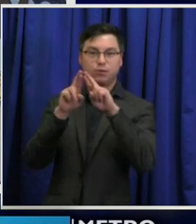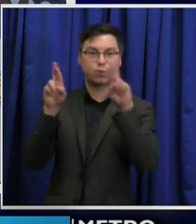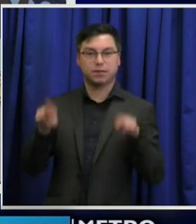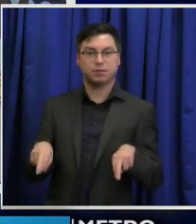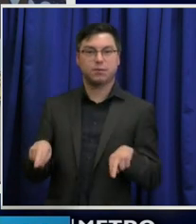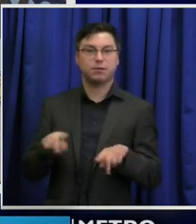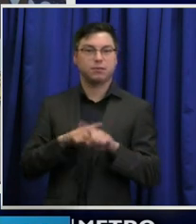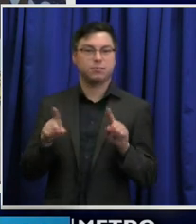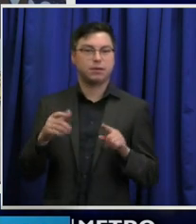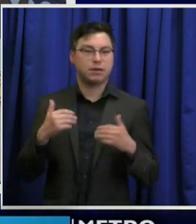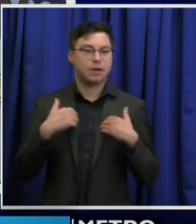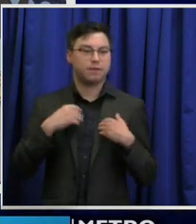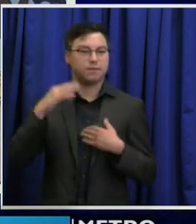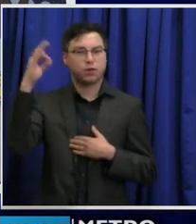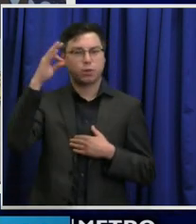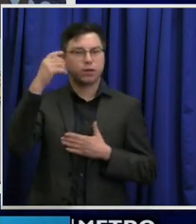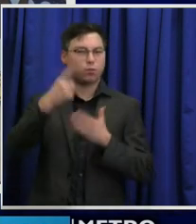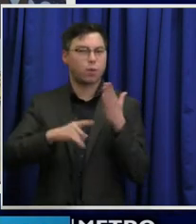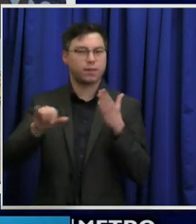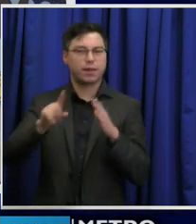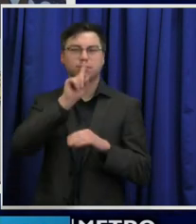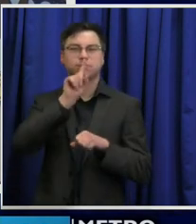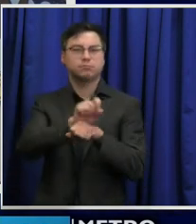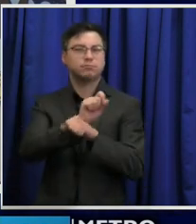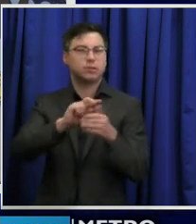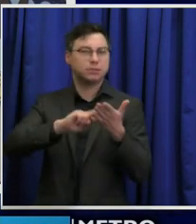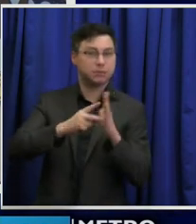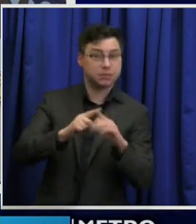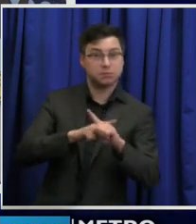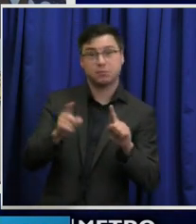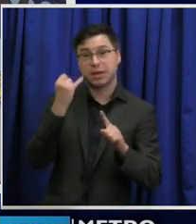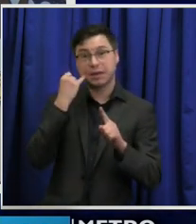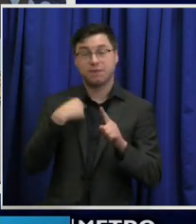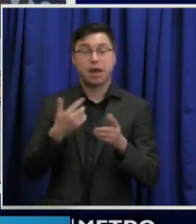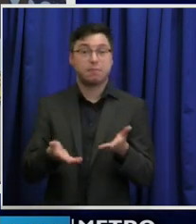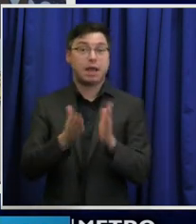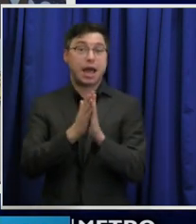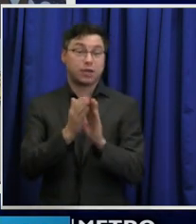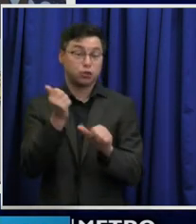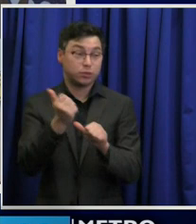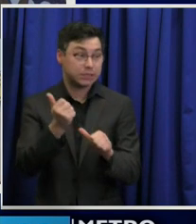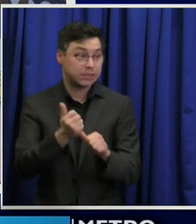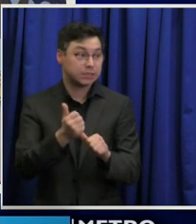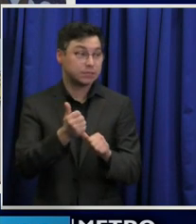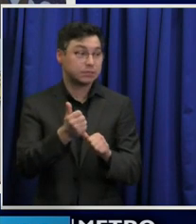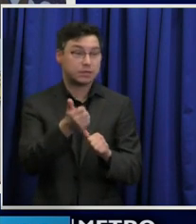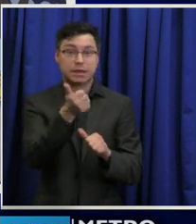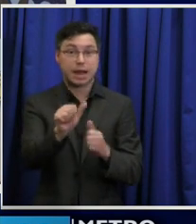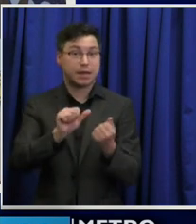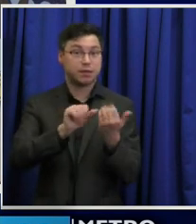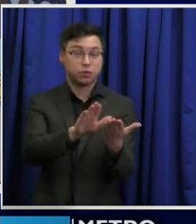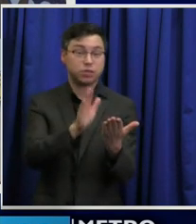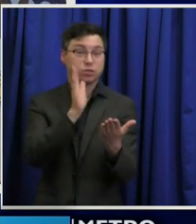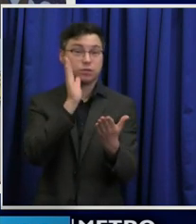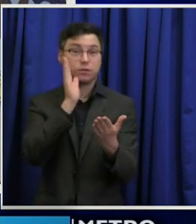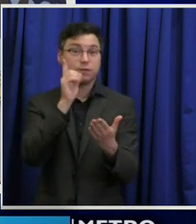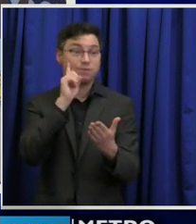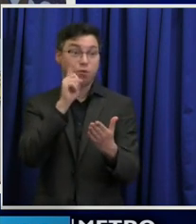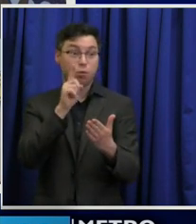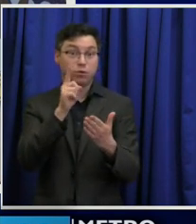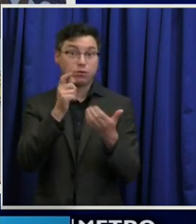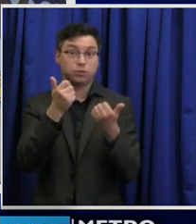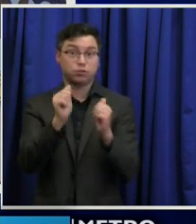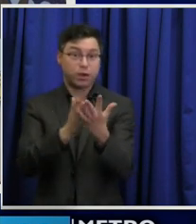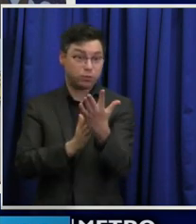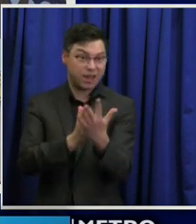But I have no idea as to what that really means. But of course, if I'm asked to assist in any way to get us through this crisis